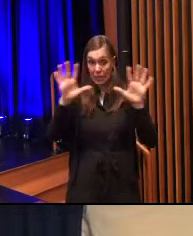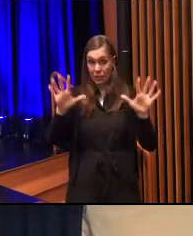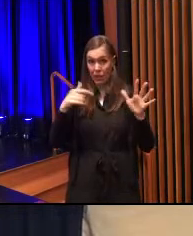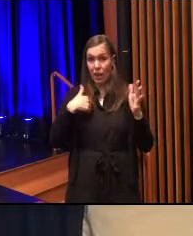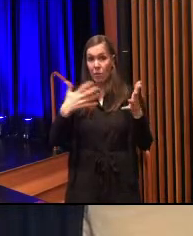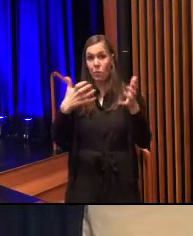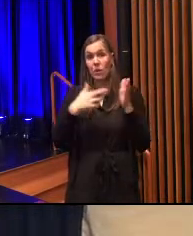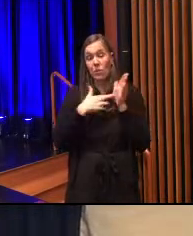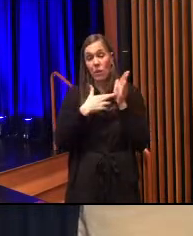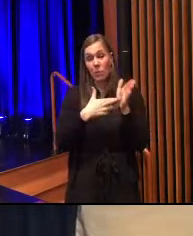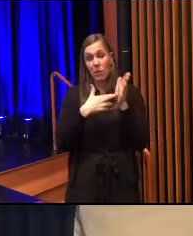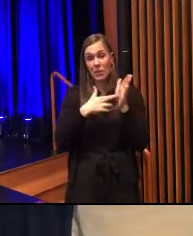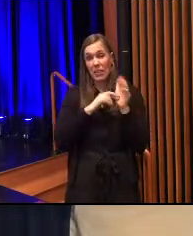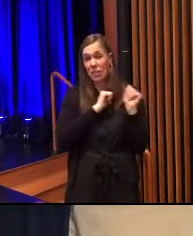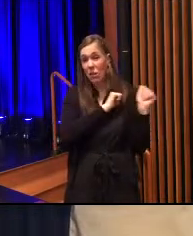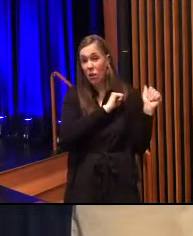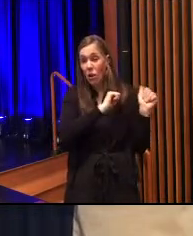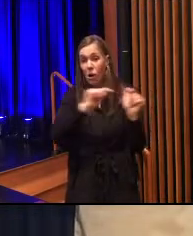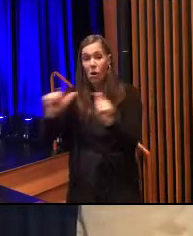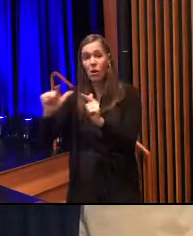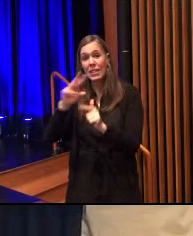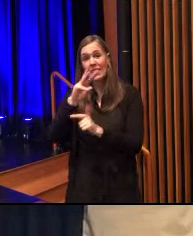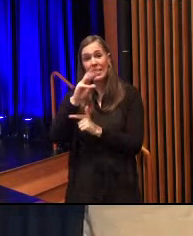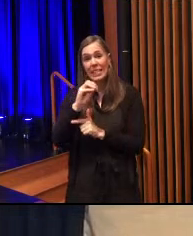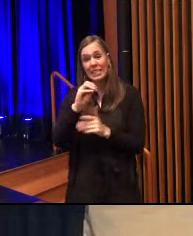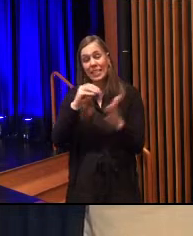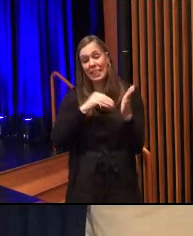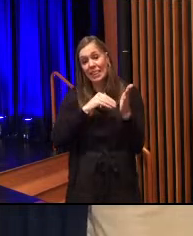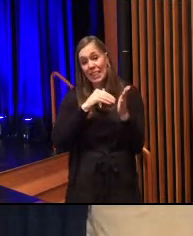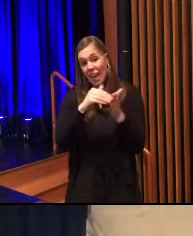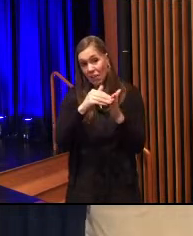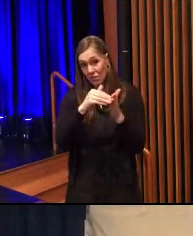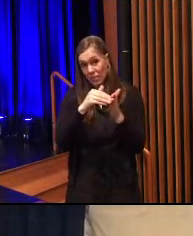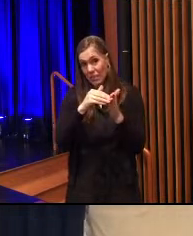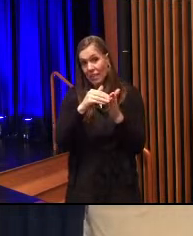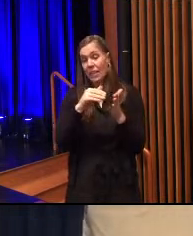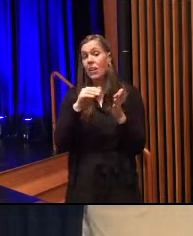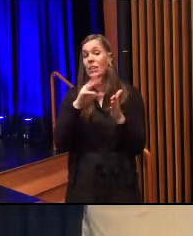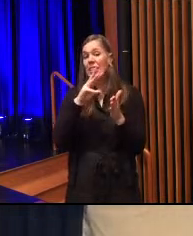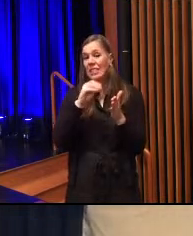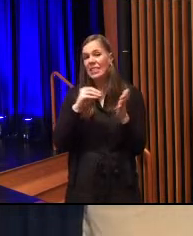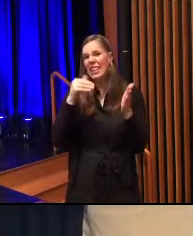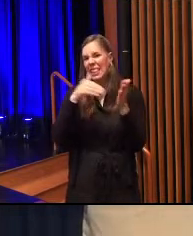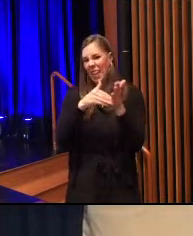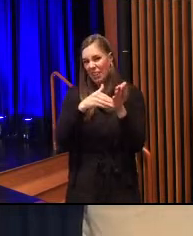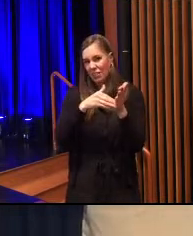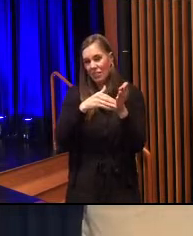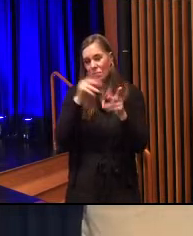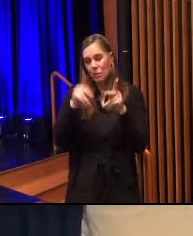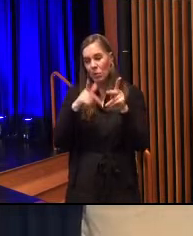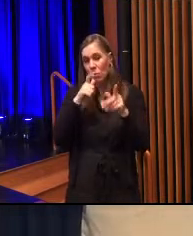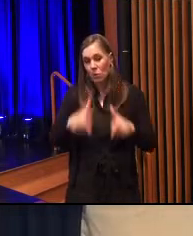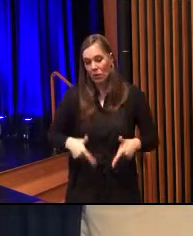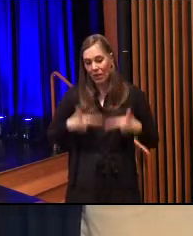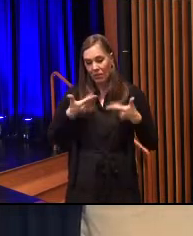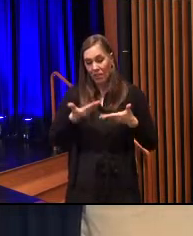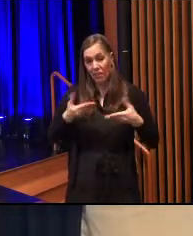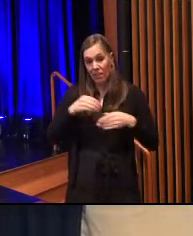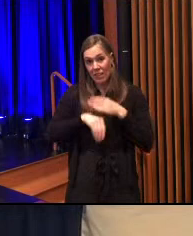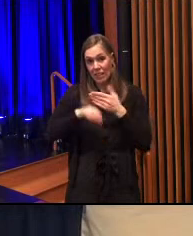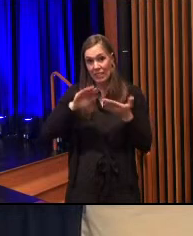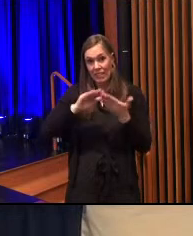to be a representative for all 60,000 residents of our city. In the near future,